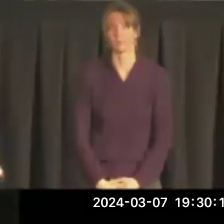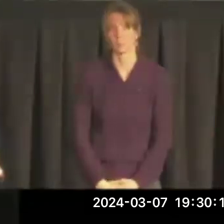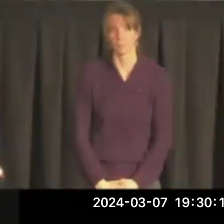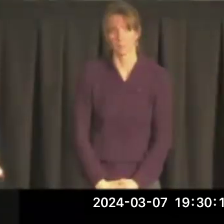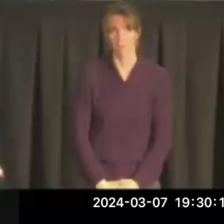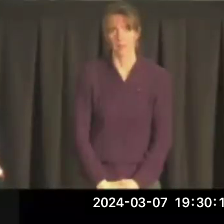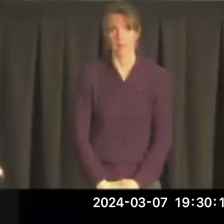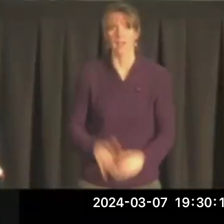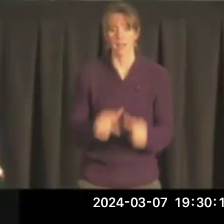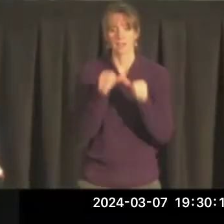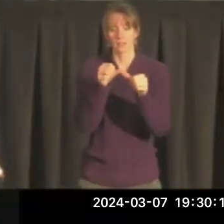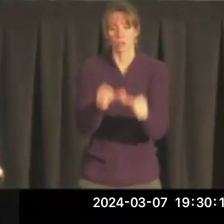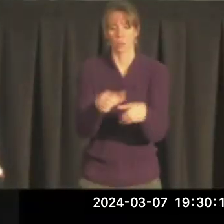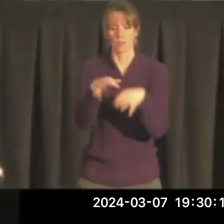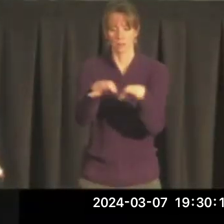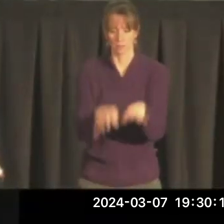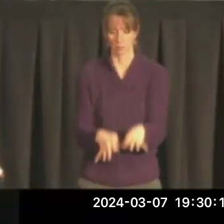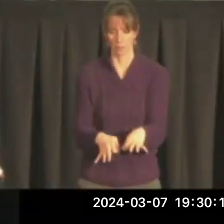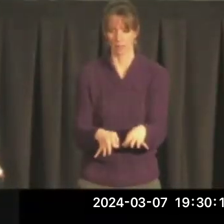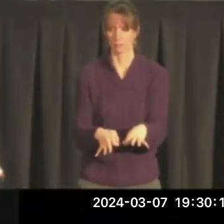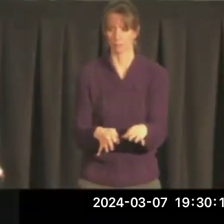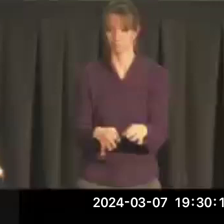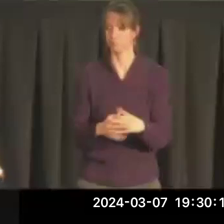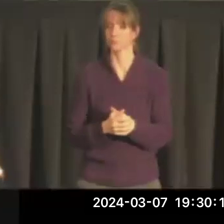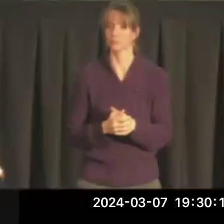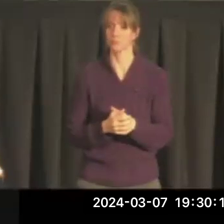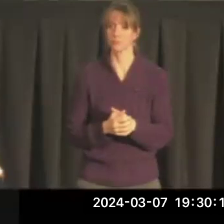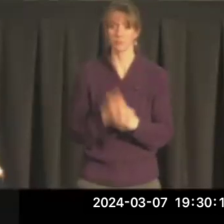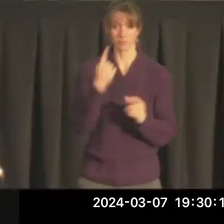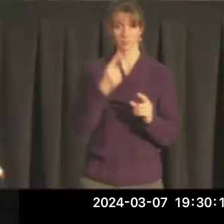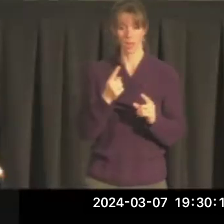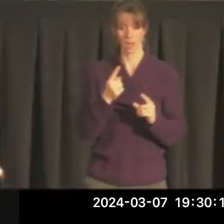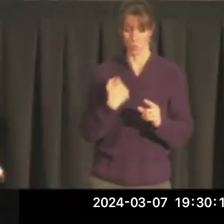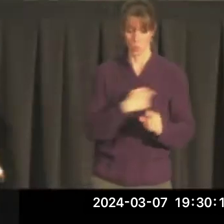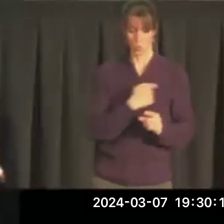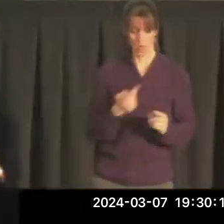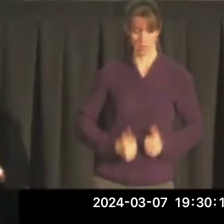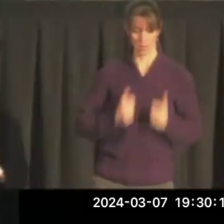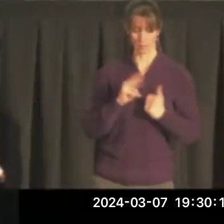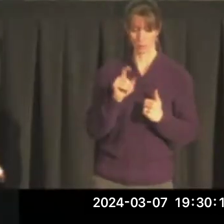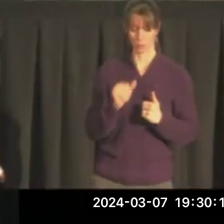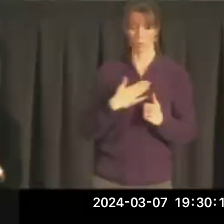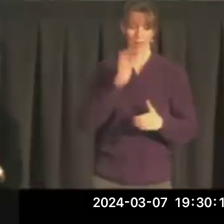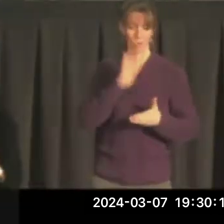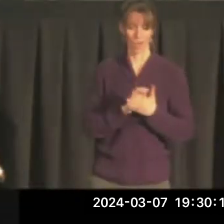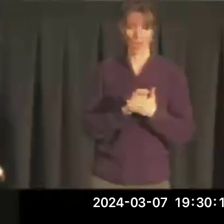And he goes on, then, to explain this. In Missoula, where we live, my wife could see freight trains